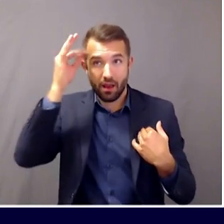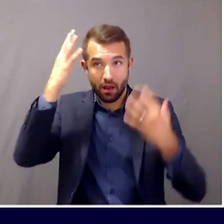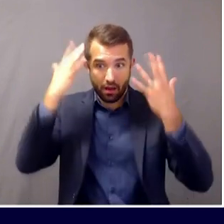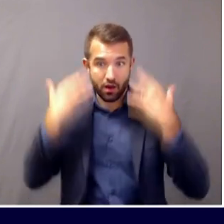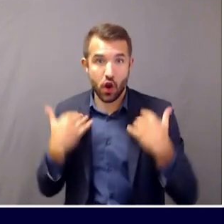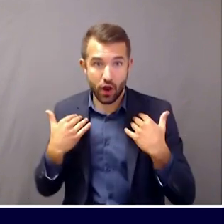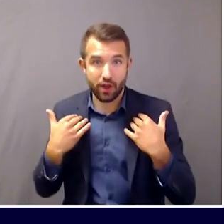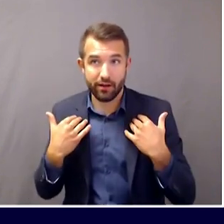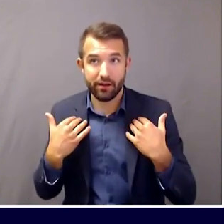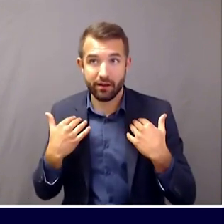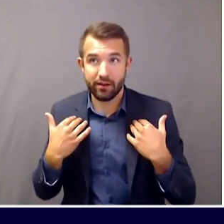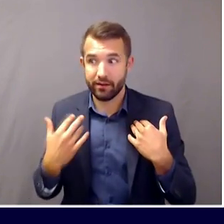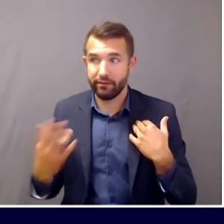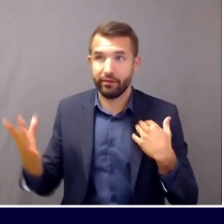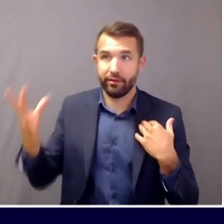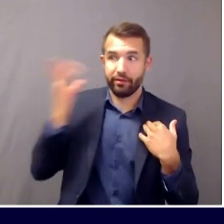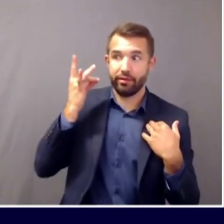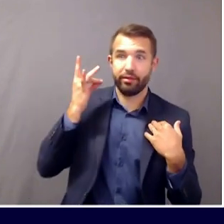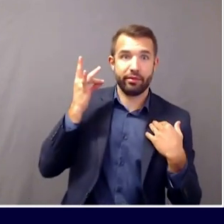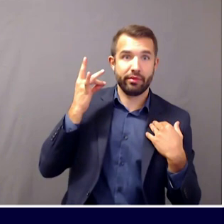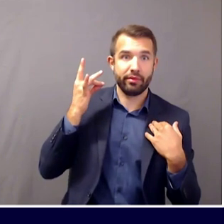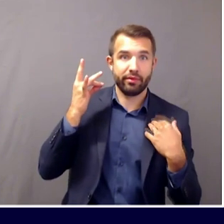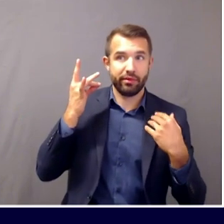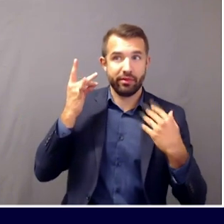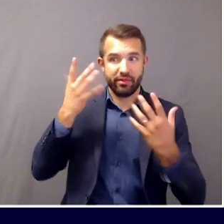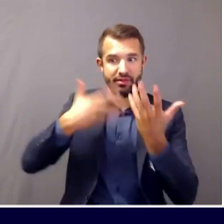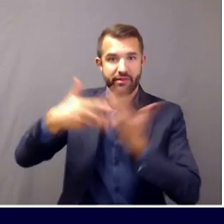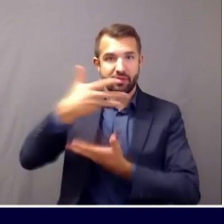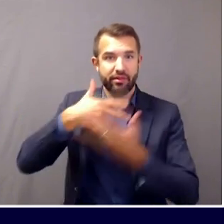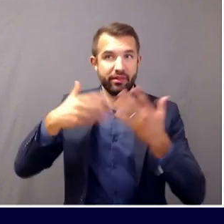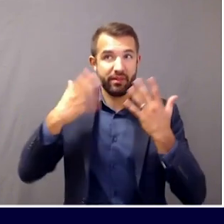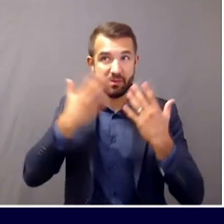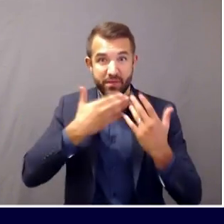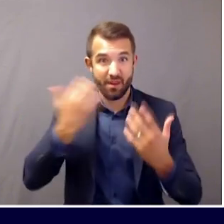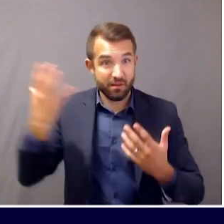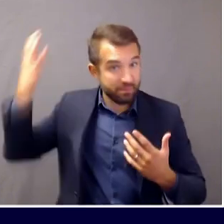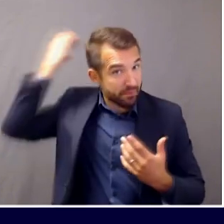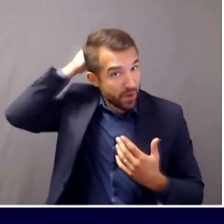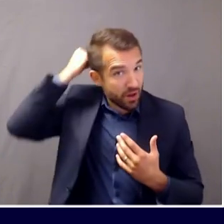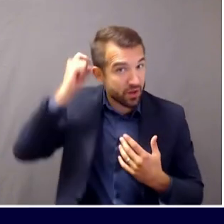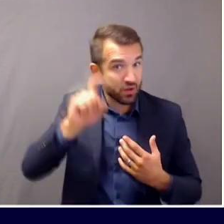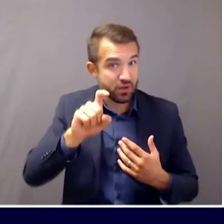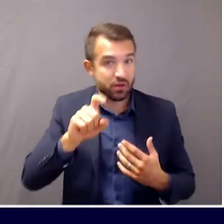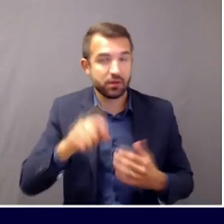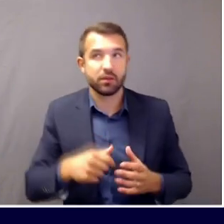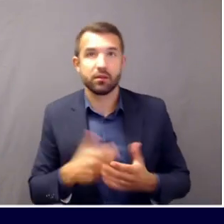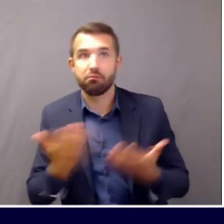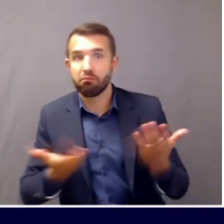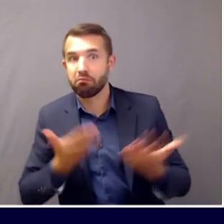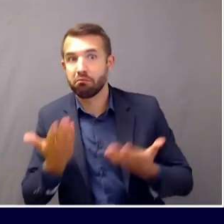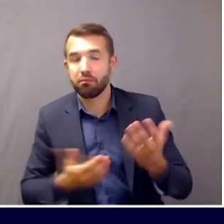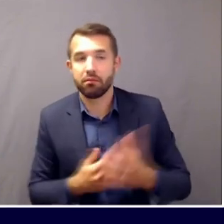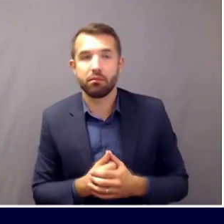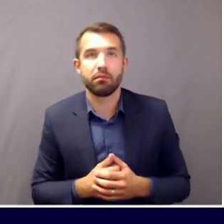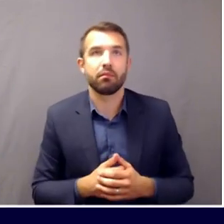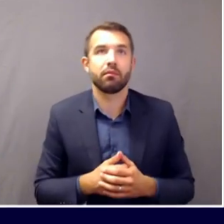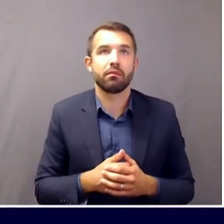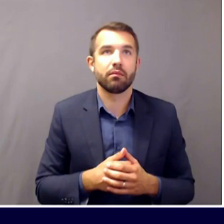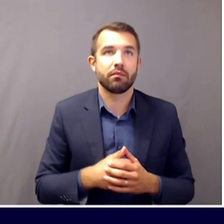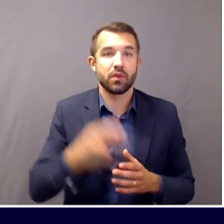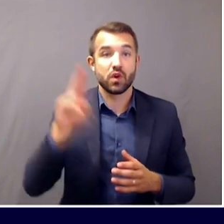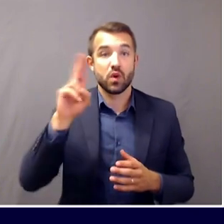it better to have short hair if you're in a place where you're around a lot of other people? I don't think the U.S. CDC has firm guidance